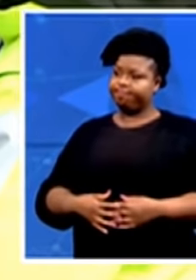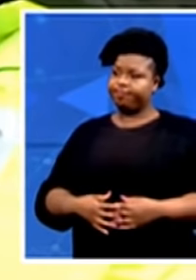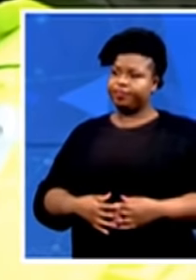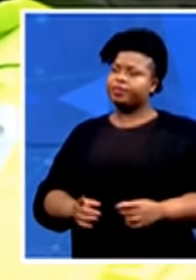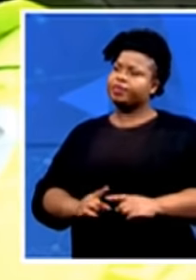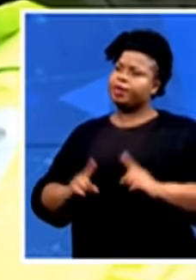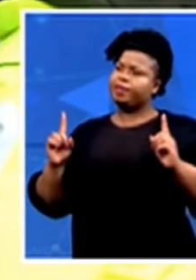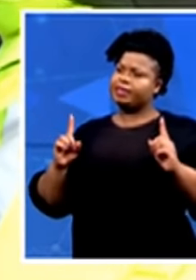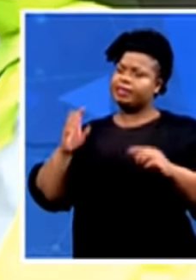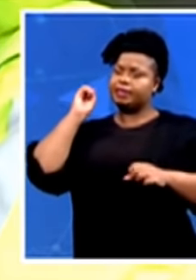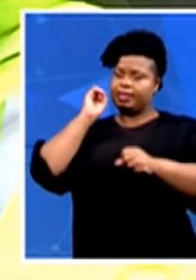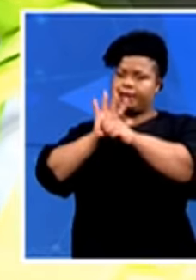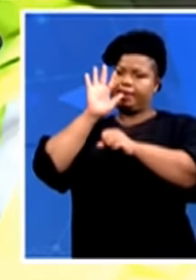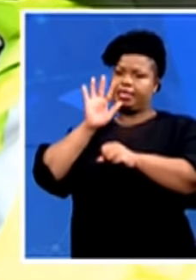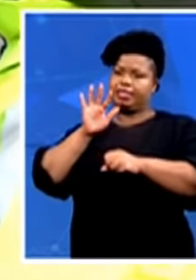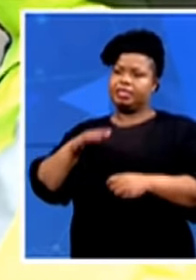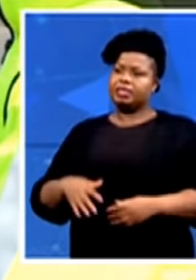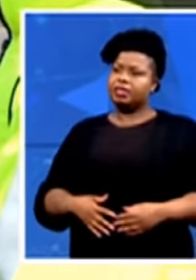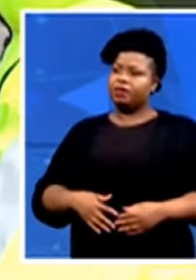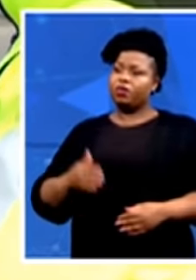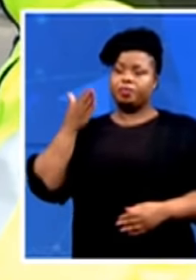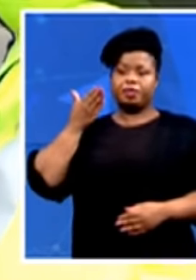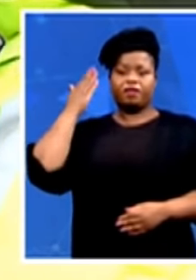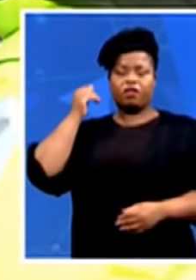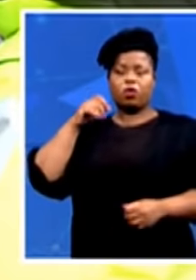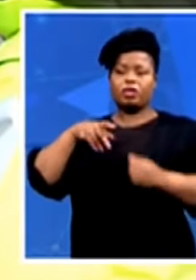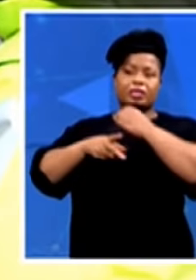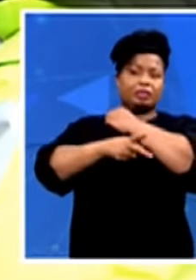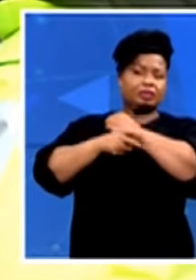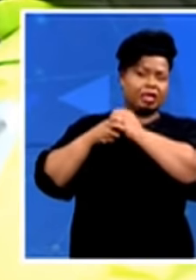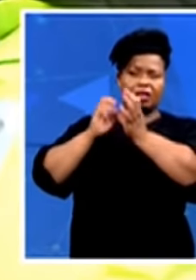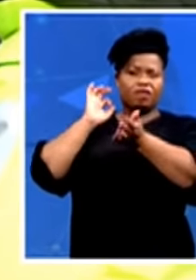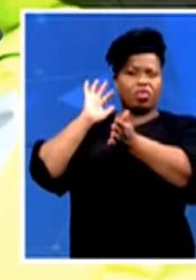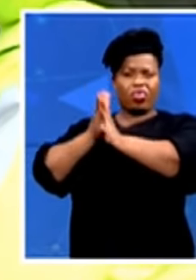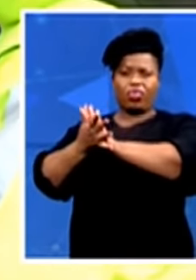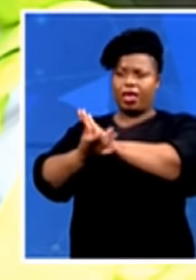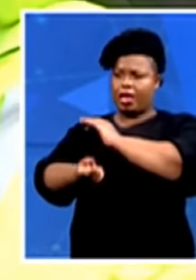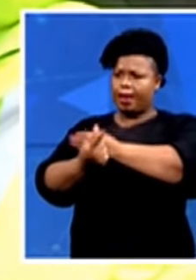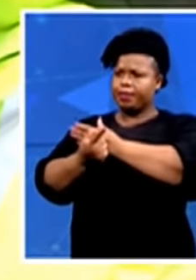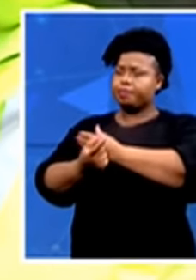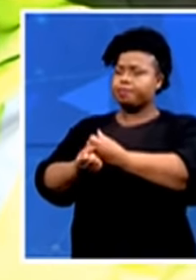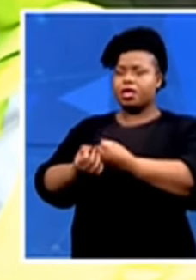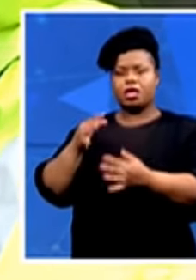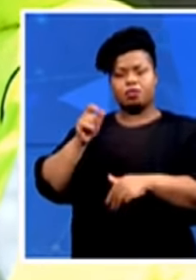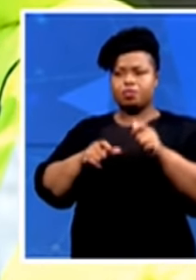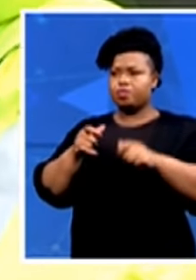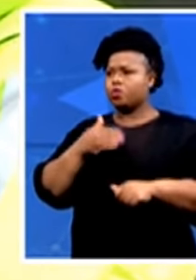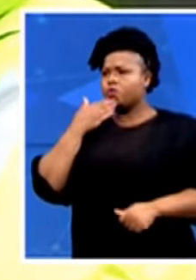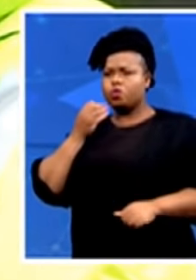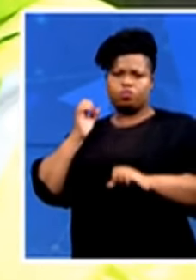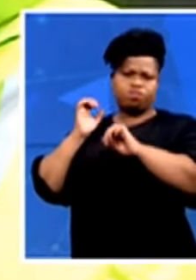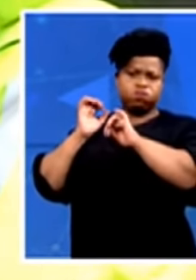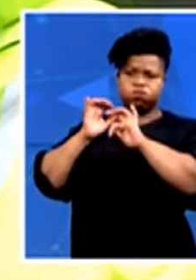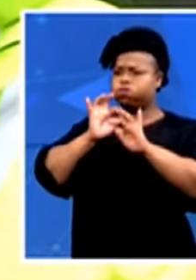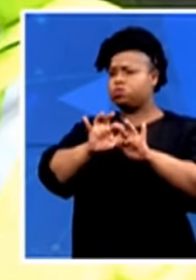that looting, you felt it as well, seeing many people coming through here. You told me just off